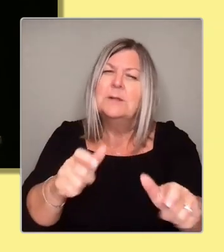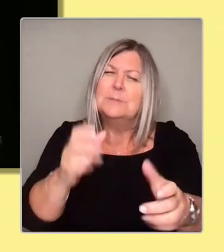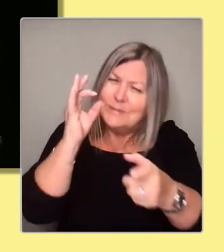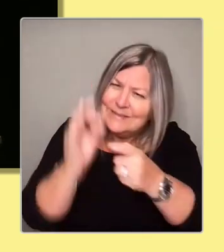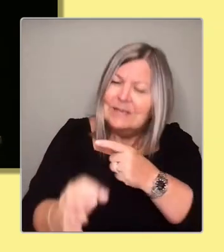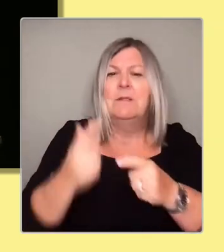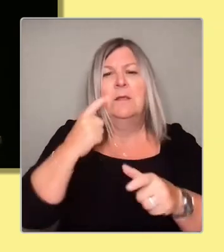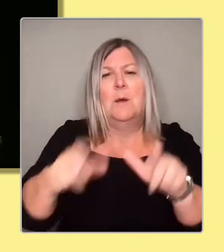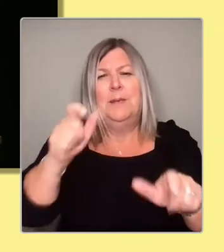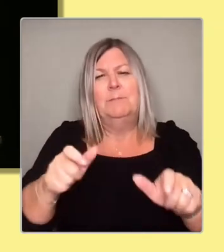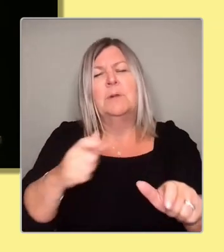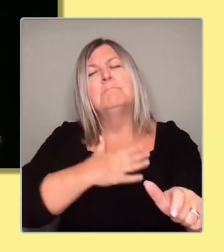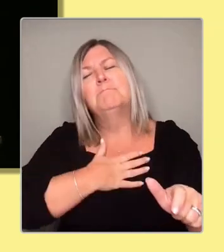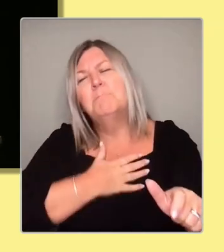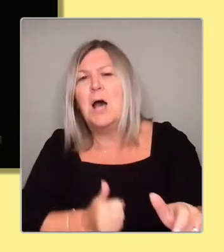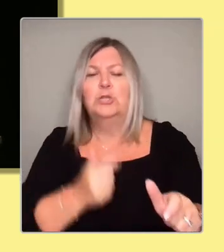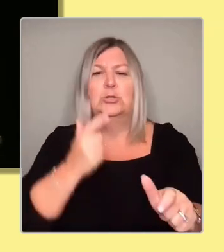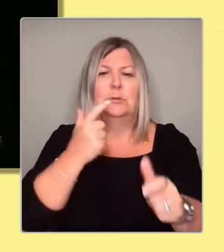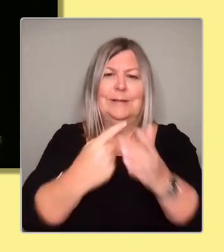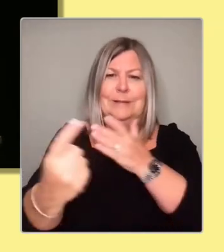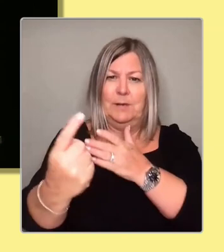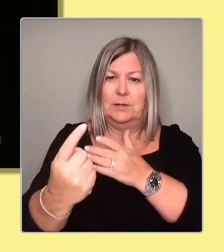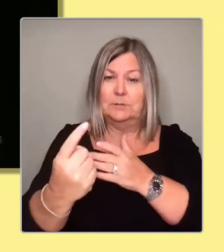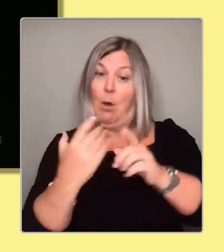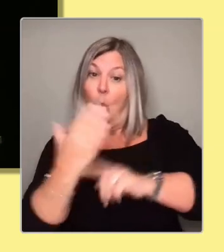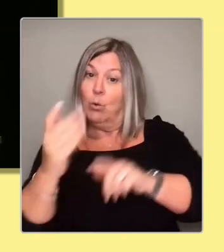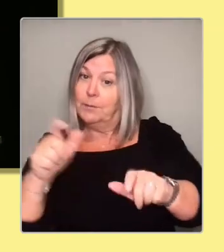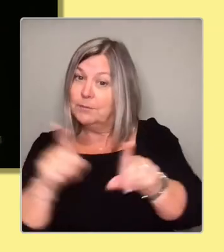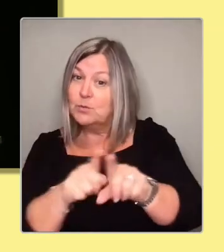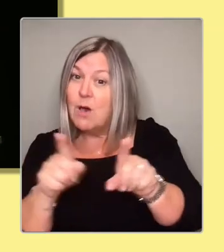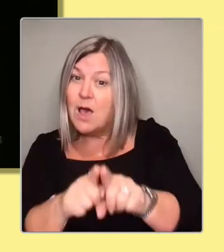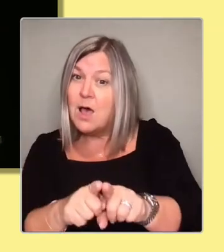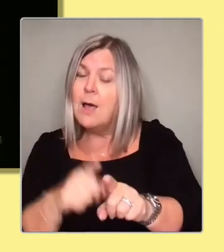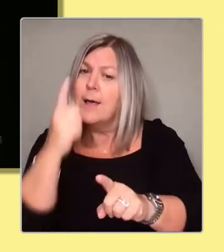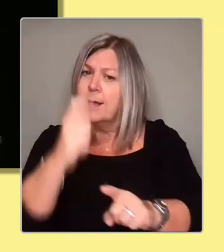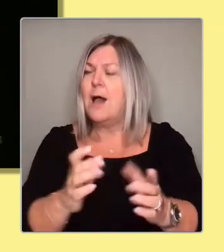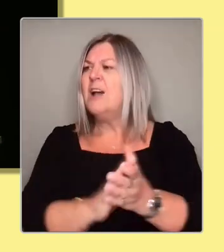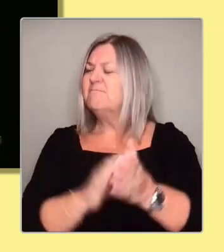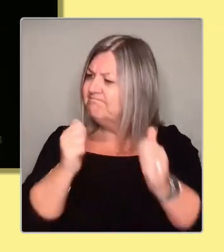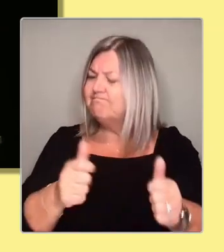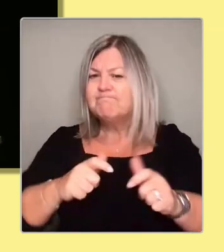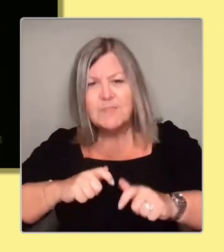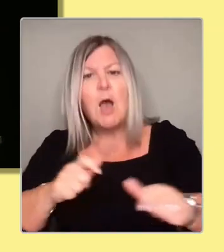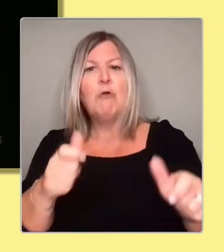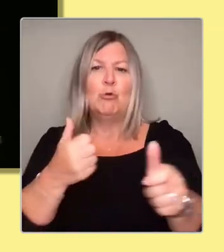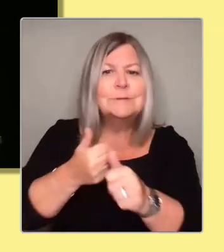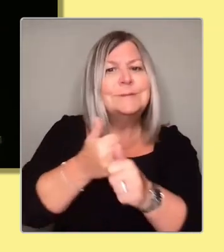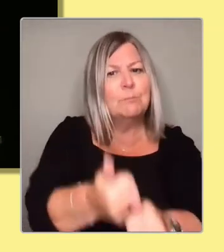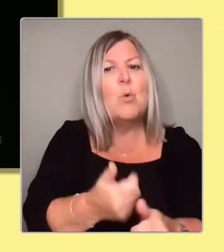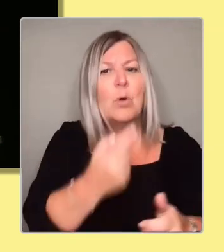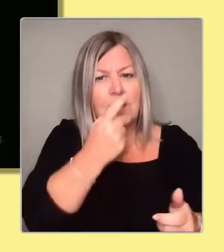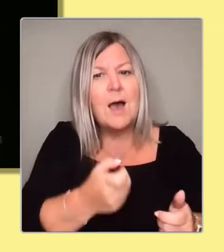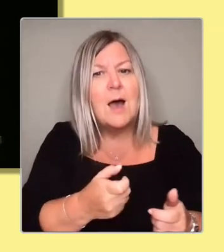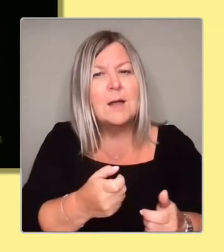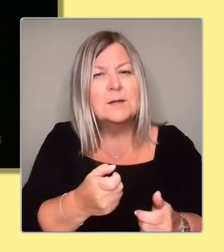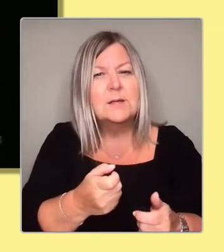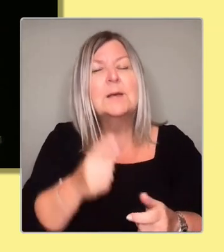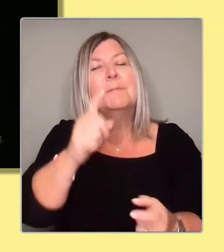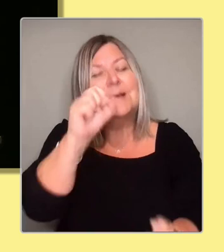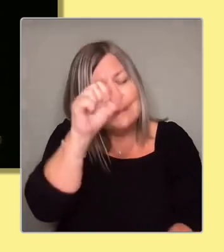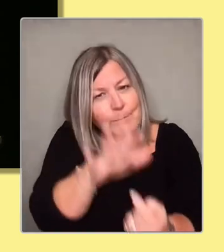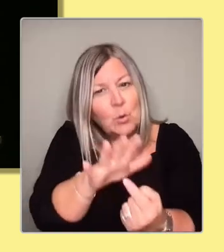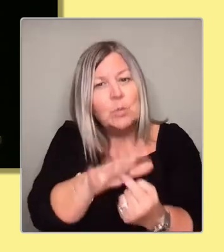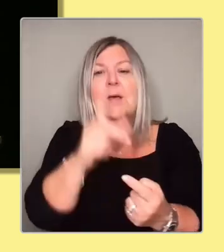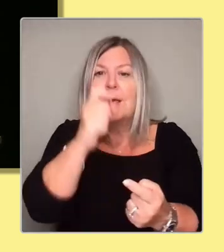older members too. Who can keep our support, but crucially, who can grow our support for independence? Not going